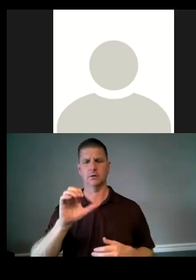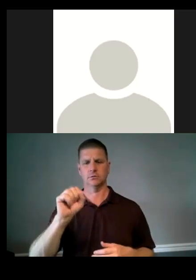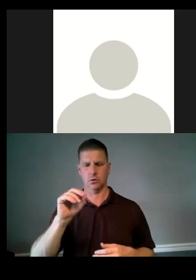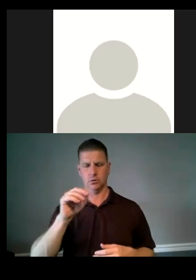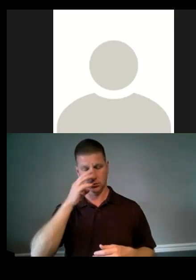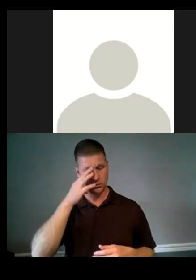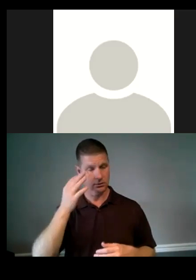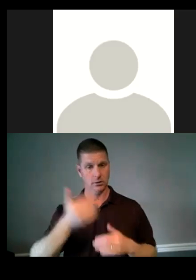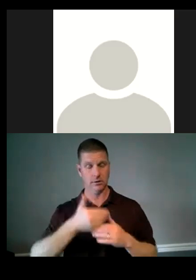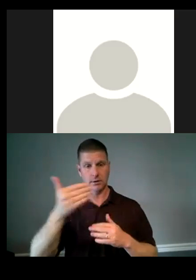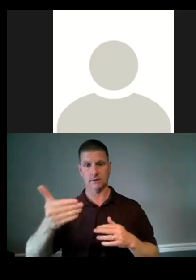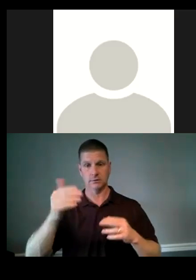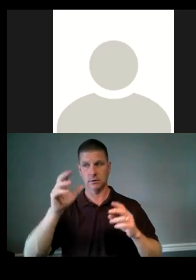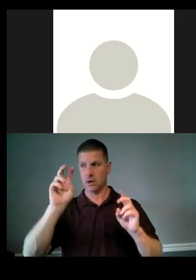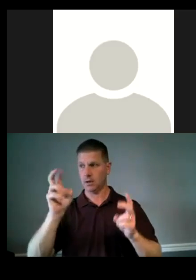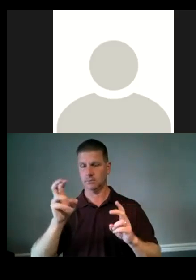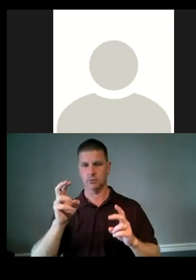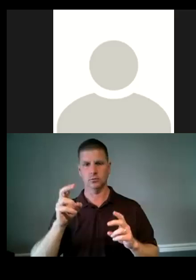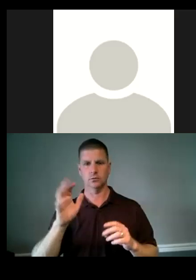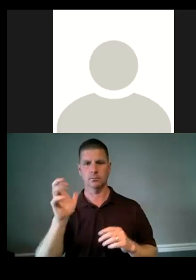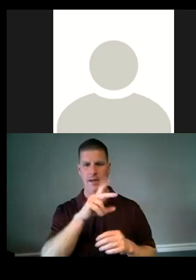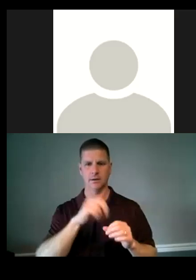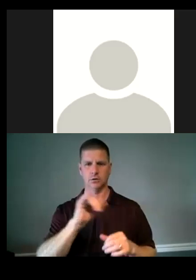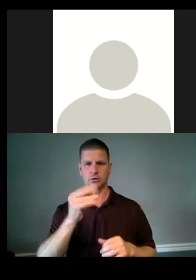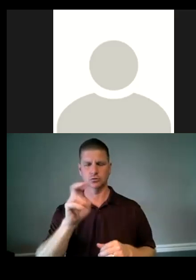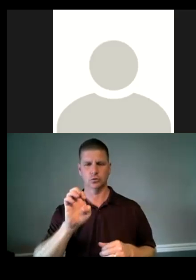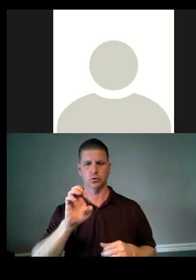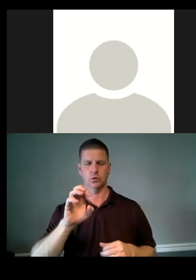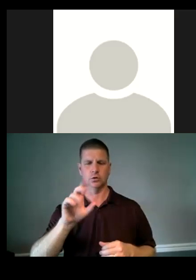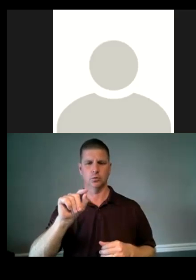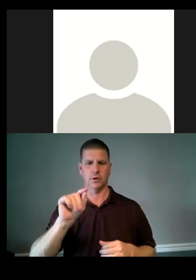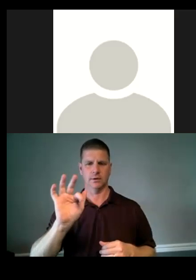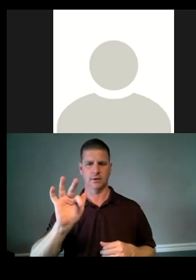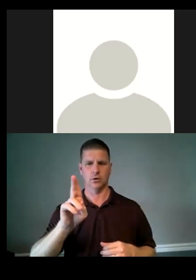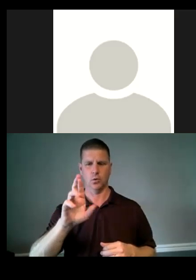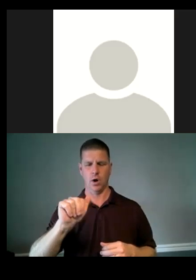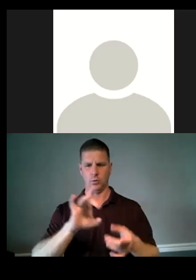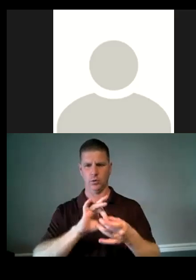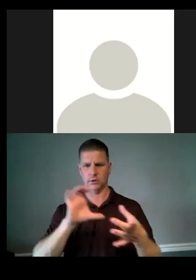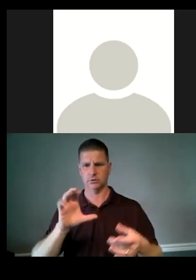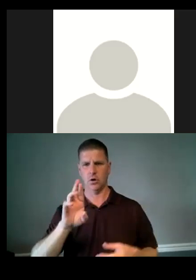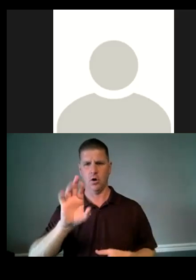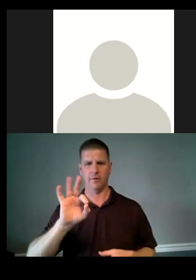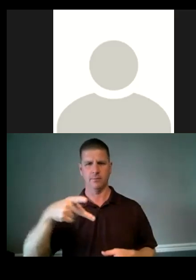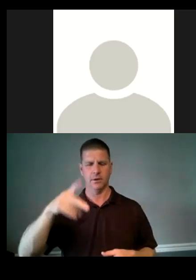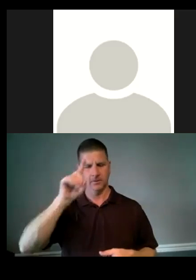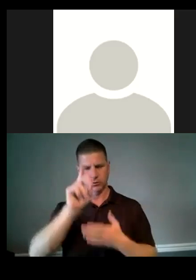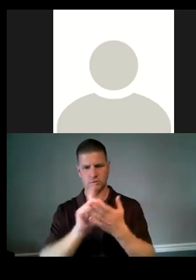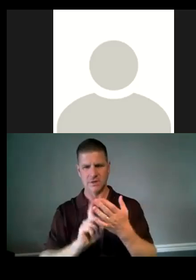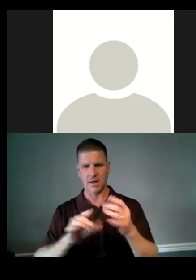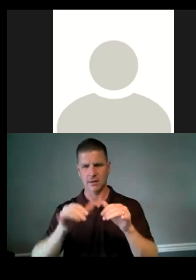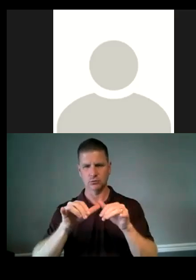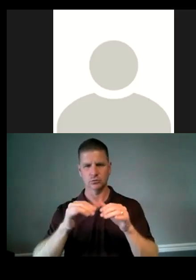so, uh, the next item, um, you know, back in June, 2019, the URA had released an RFP for design and engineering